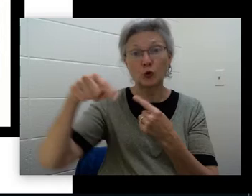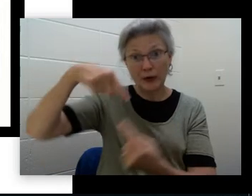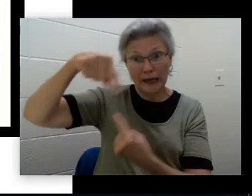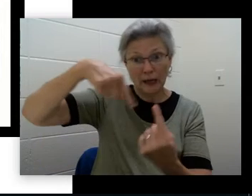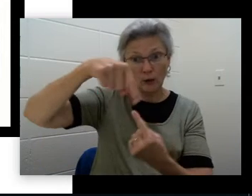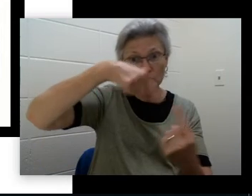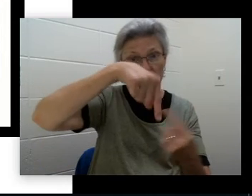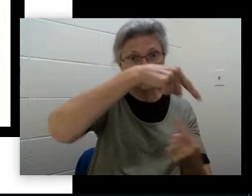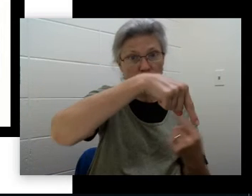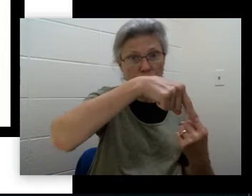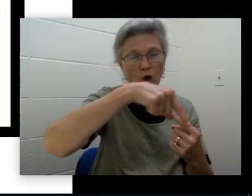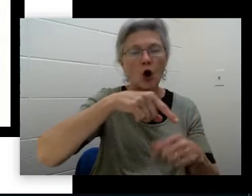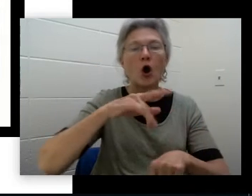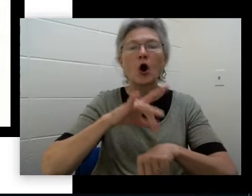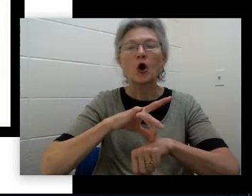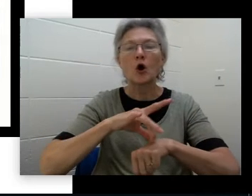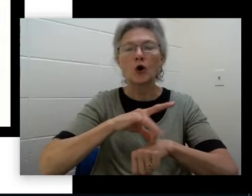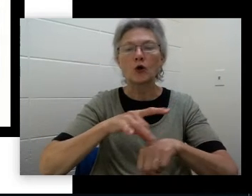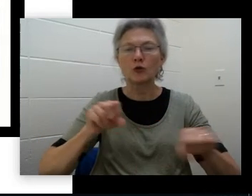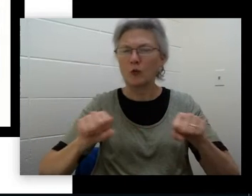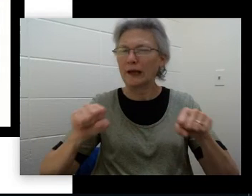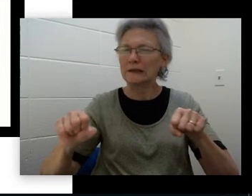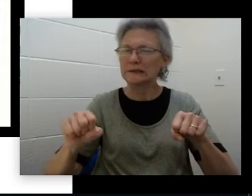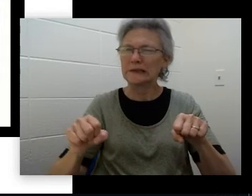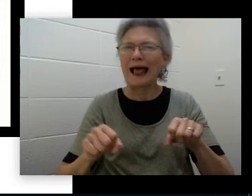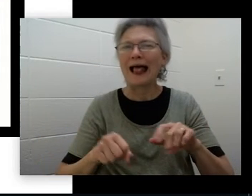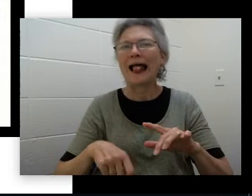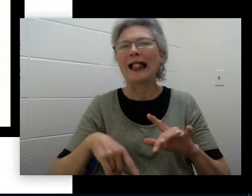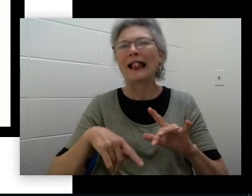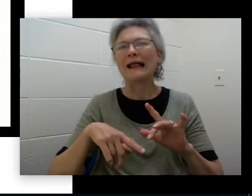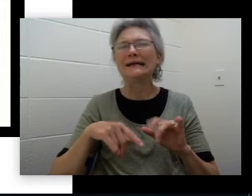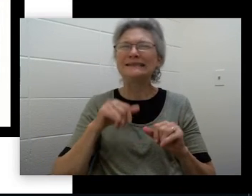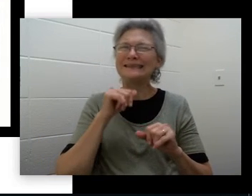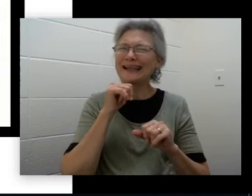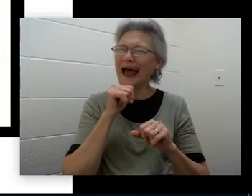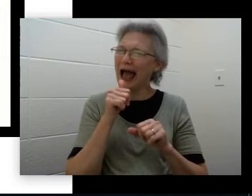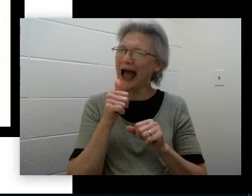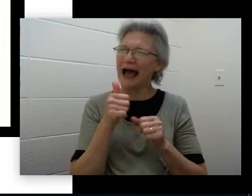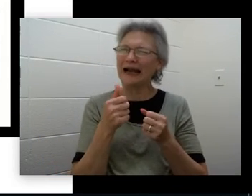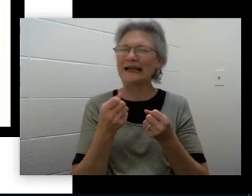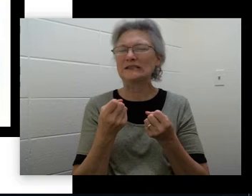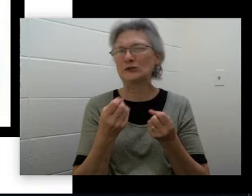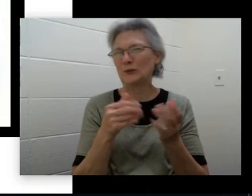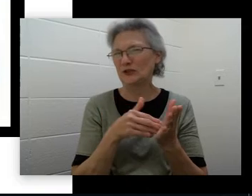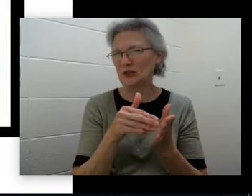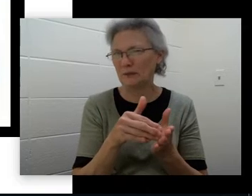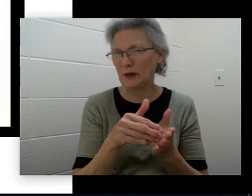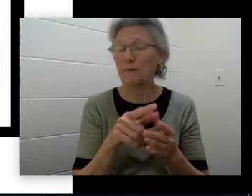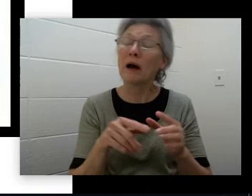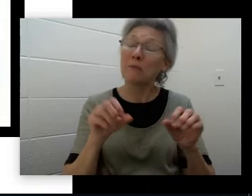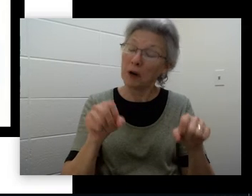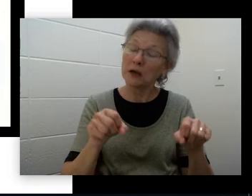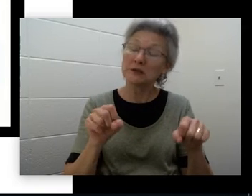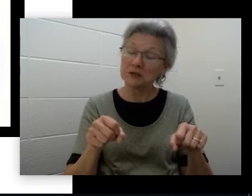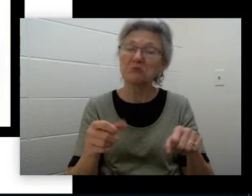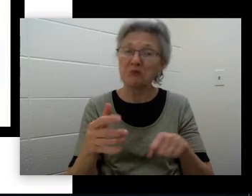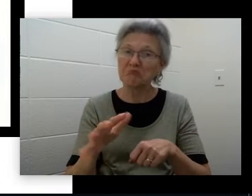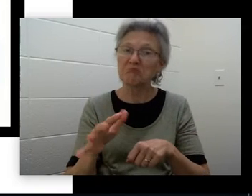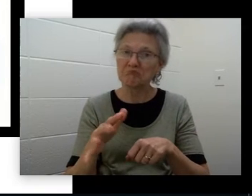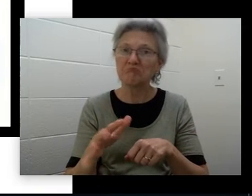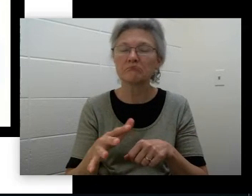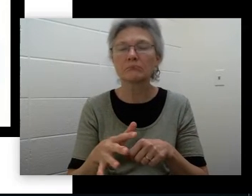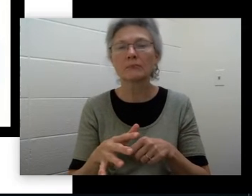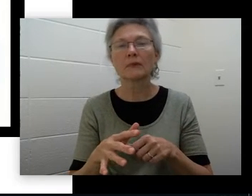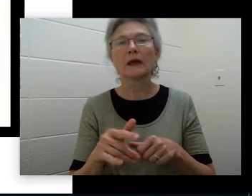tornadoes or earthquakes, which are less common, but are certainly possible where we live as well.